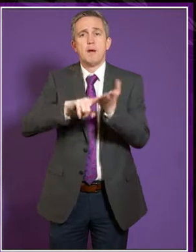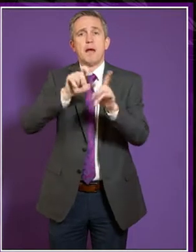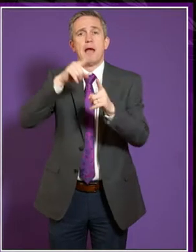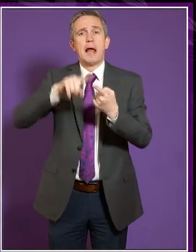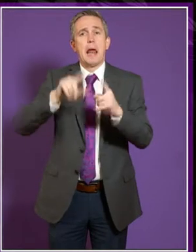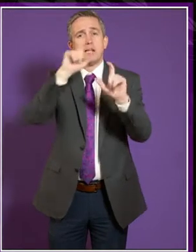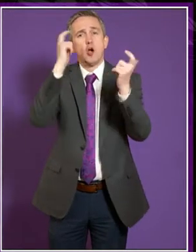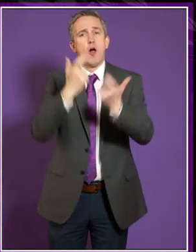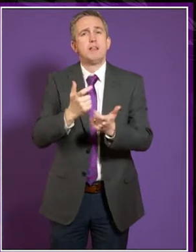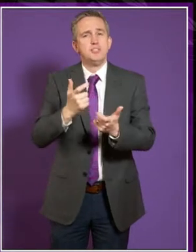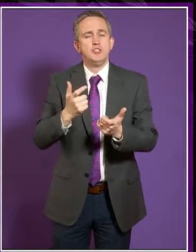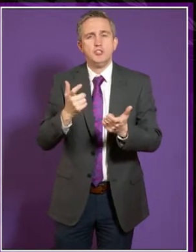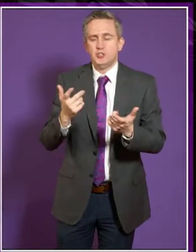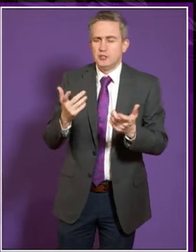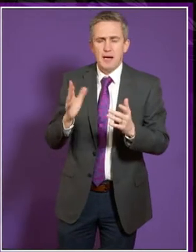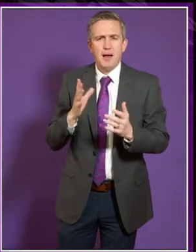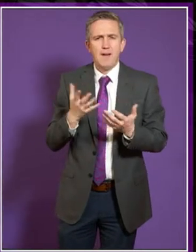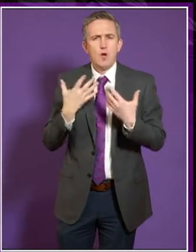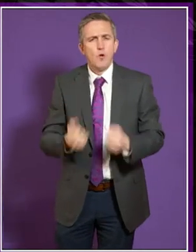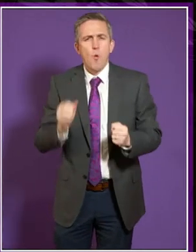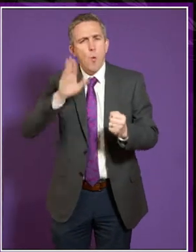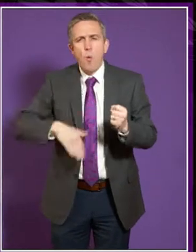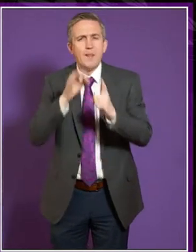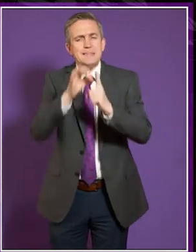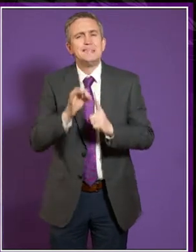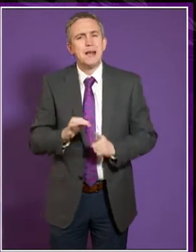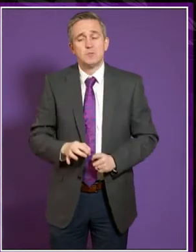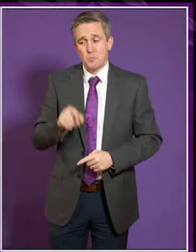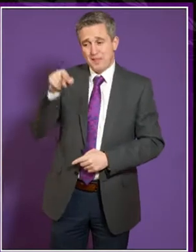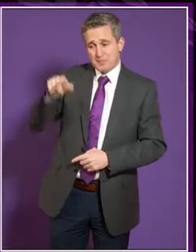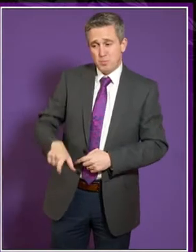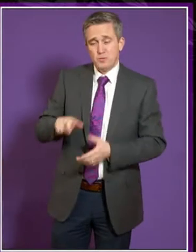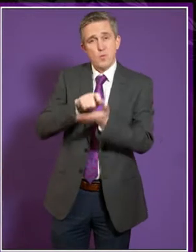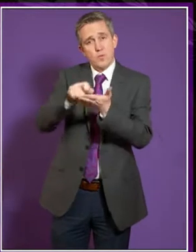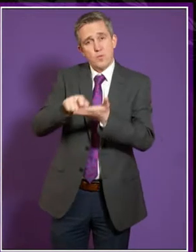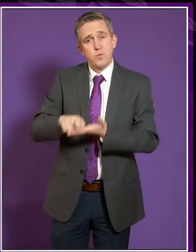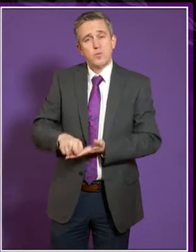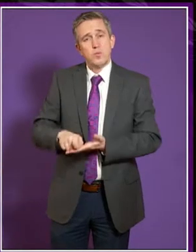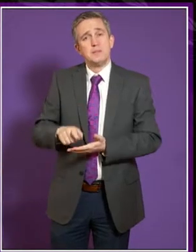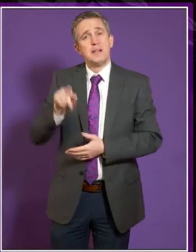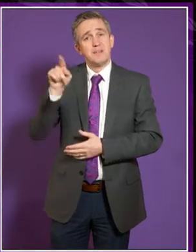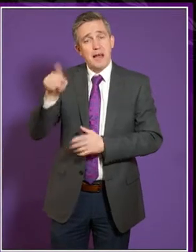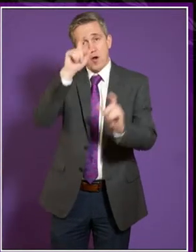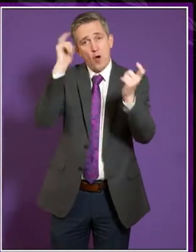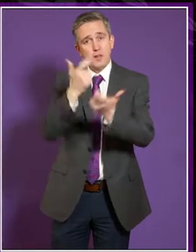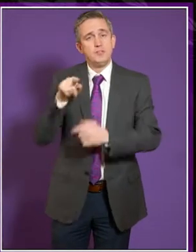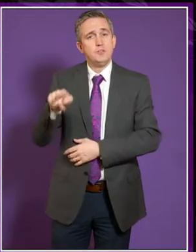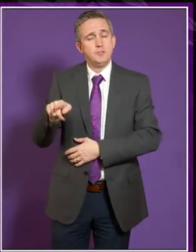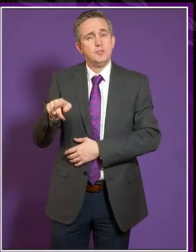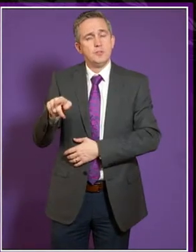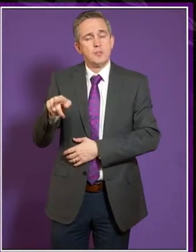checked the details before I came to this meeting. But she was making the point that from an institution's point of view, often